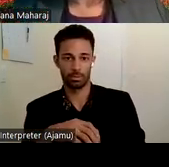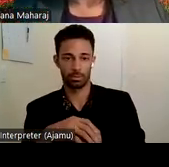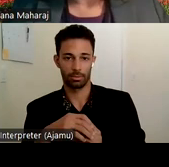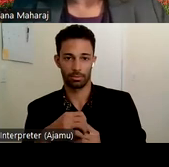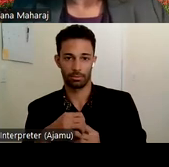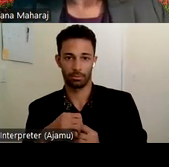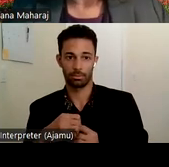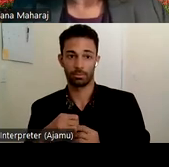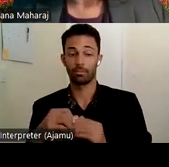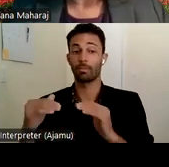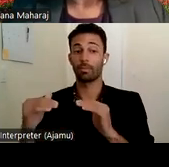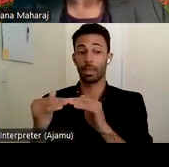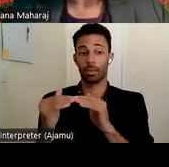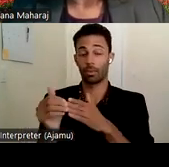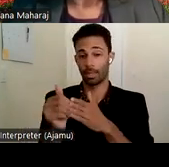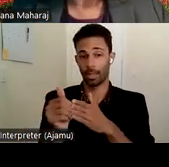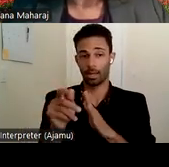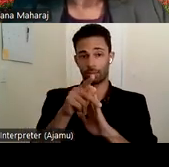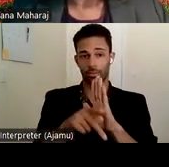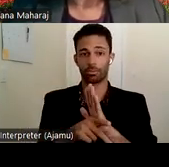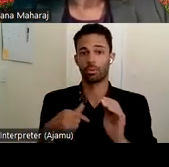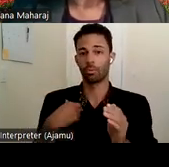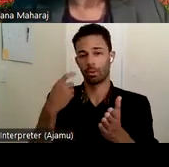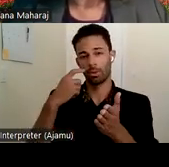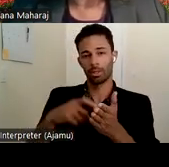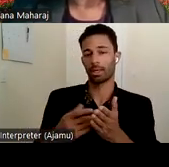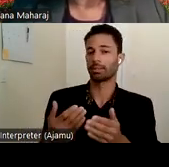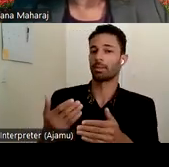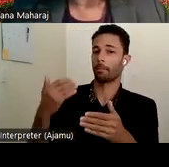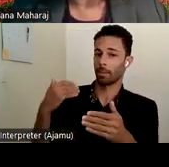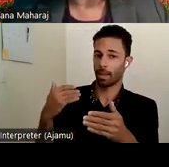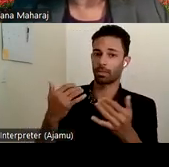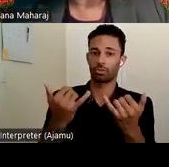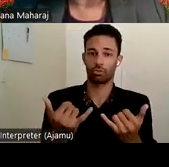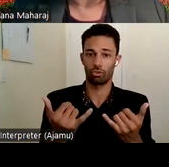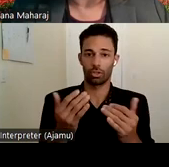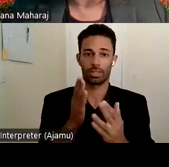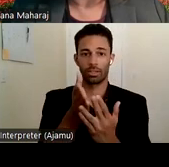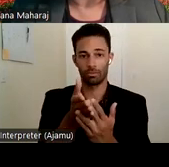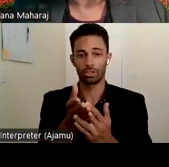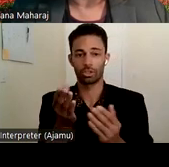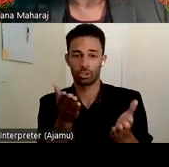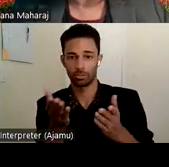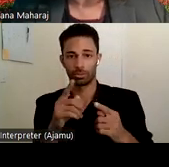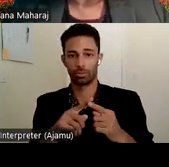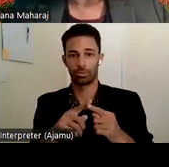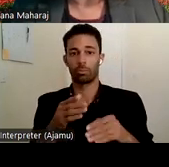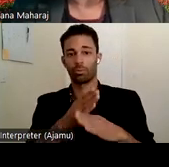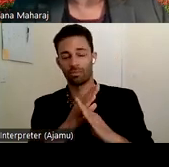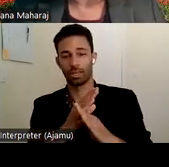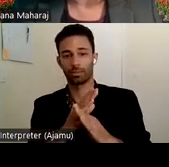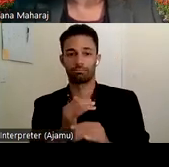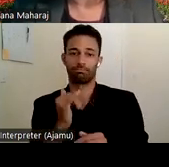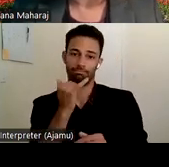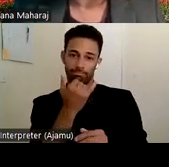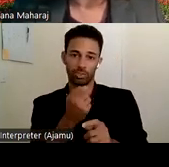Equity guiding and principles. We recognize that the past, current interventions and services to prevent mistreatment have negative